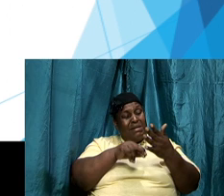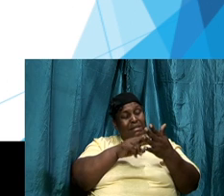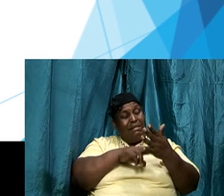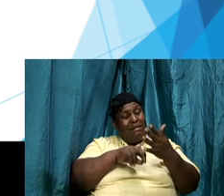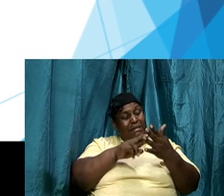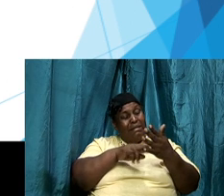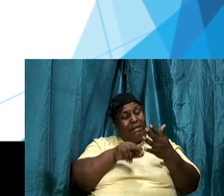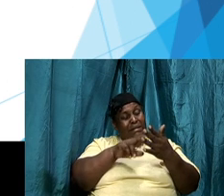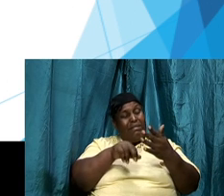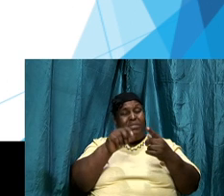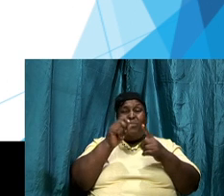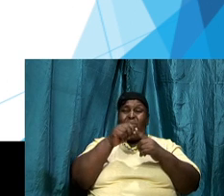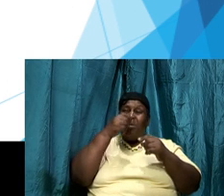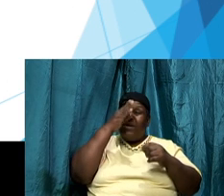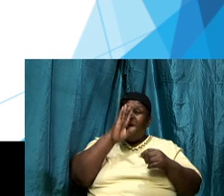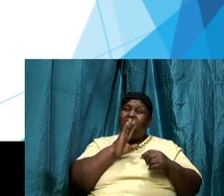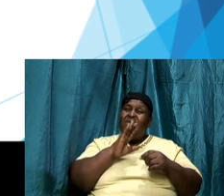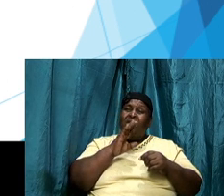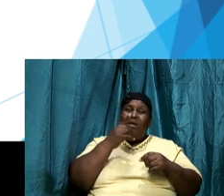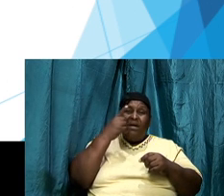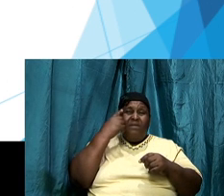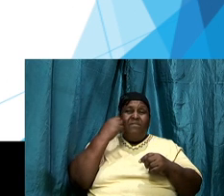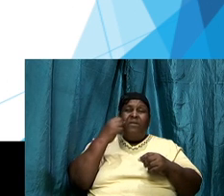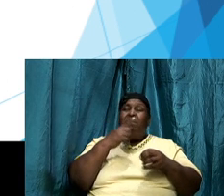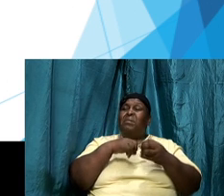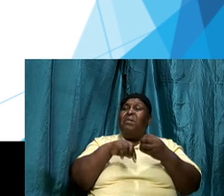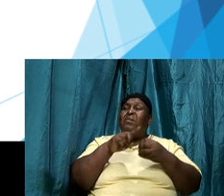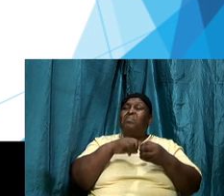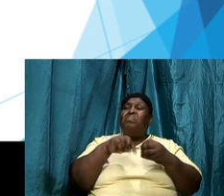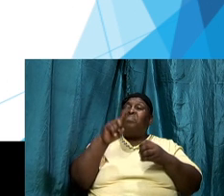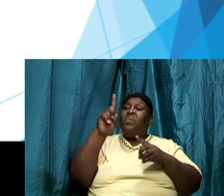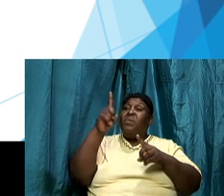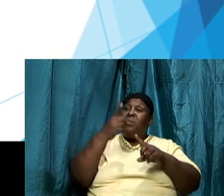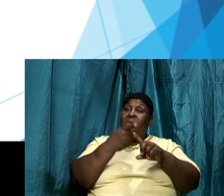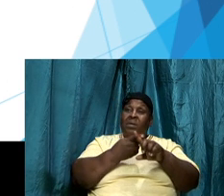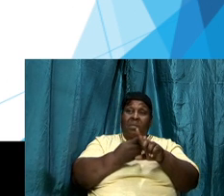God for the last month